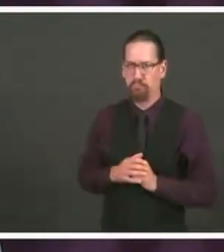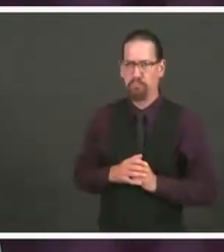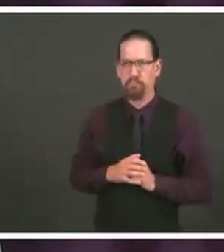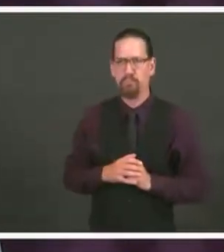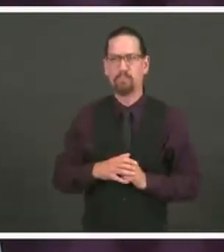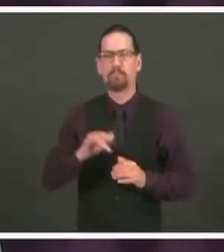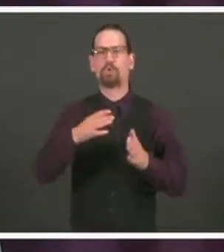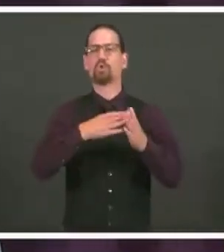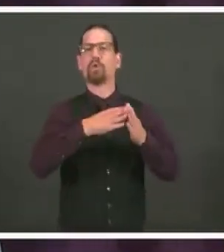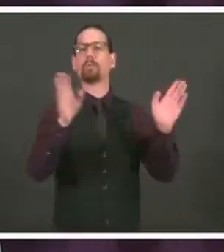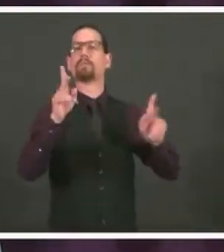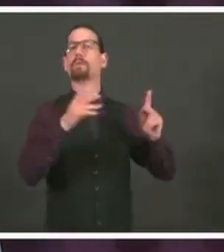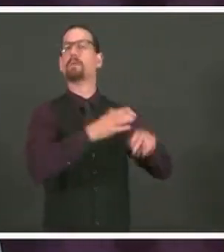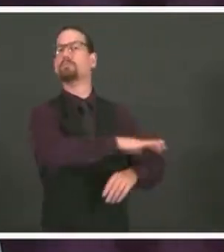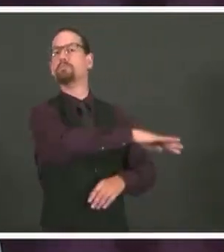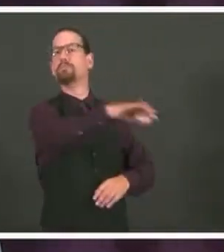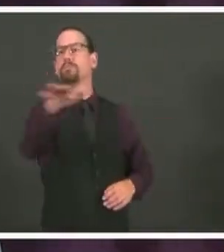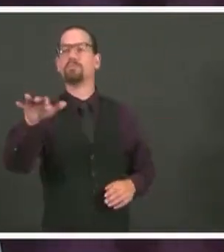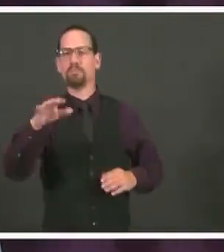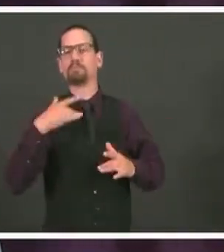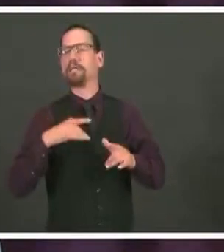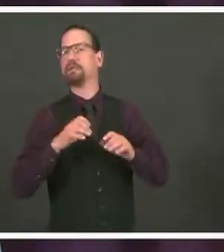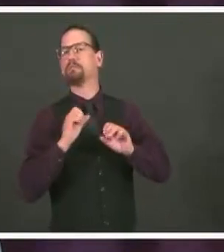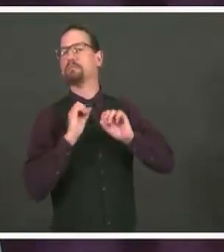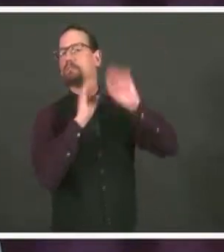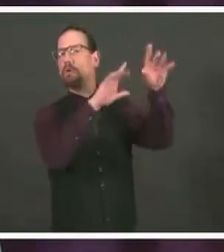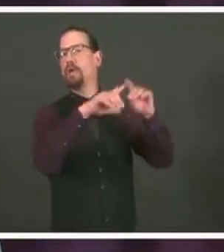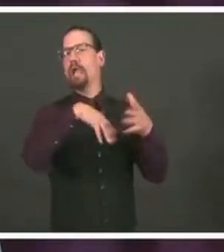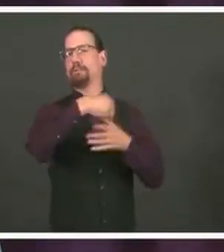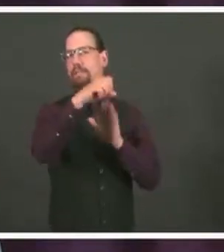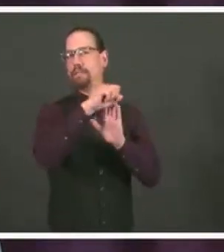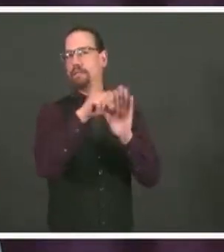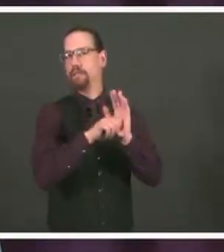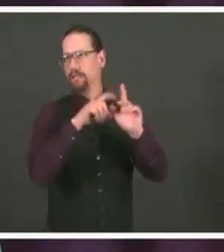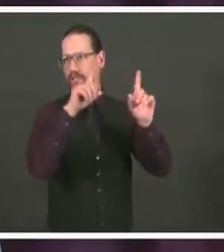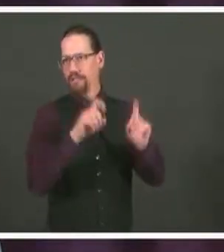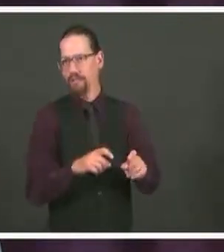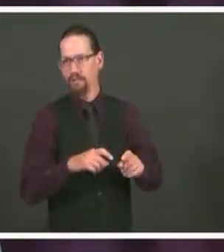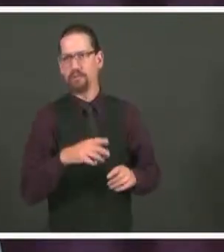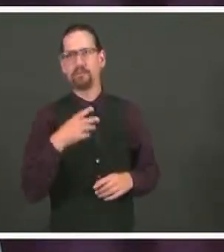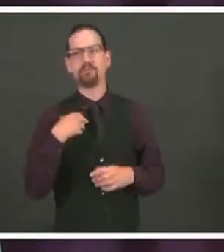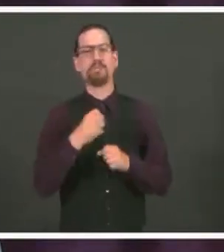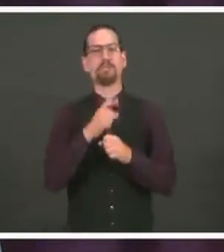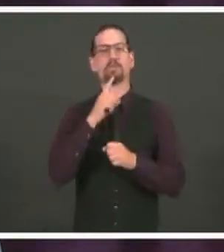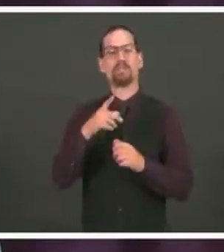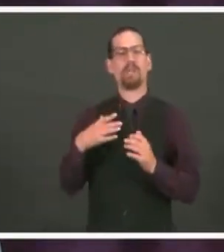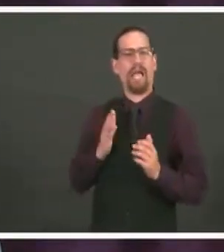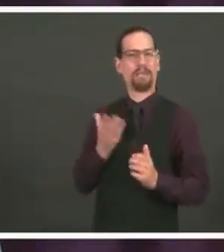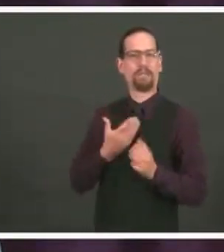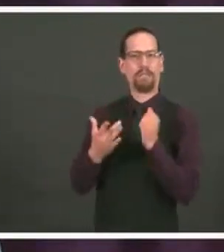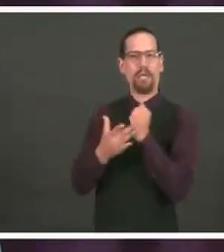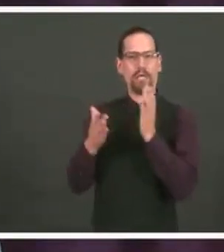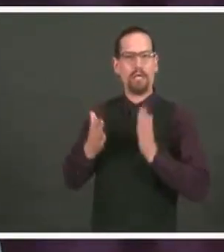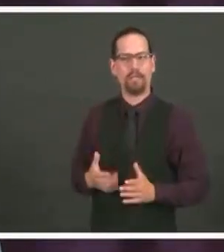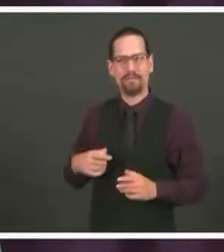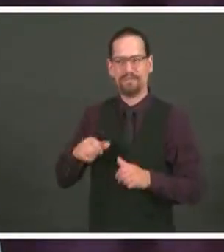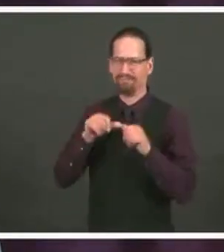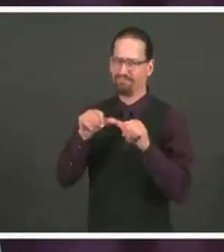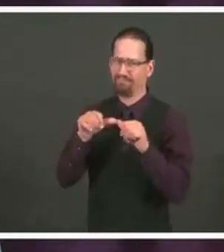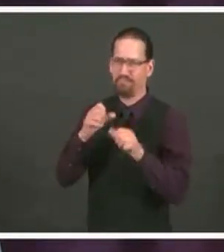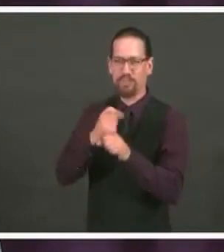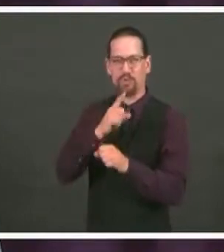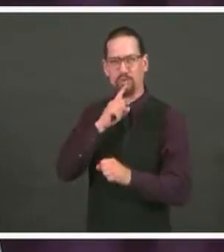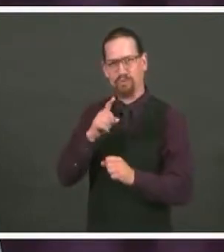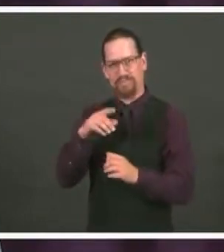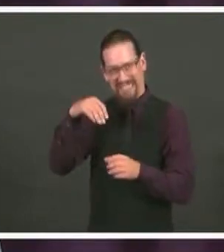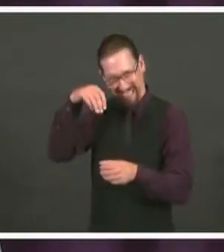process supported by technology that will allow us to continue to do better with the in-state laboratory